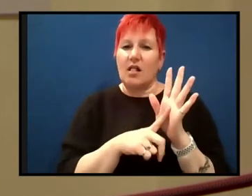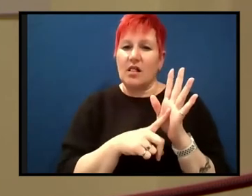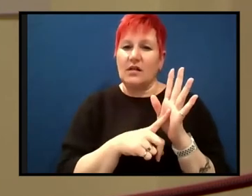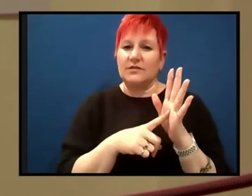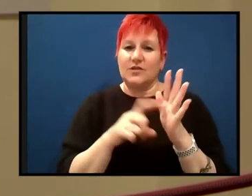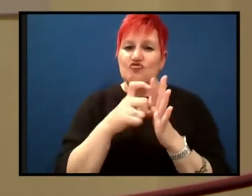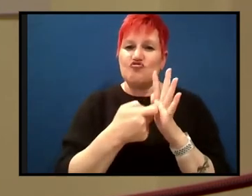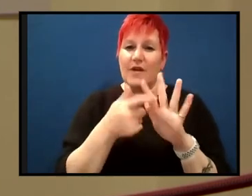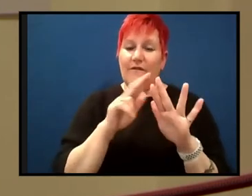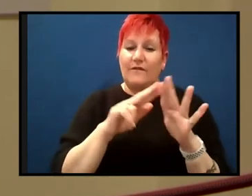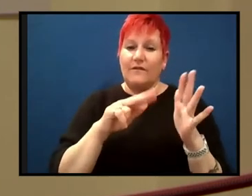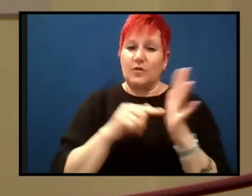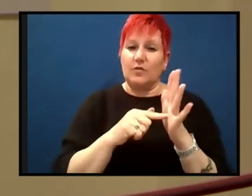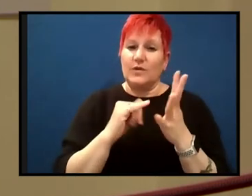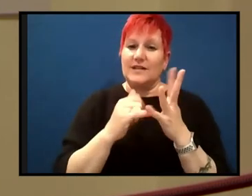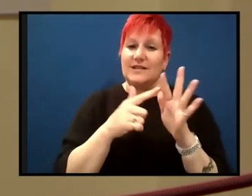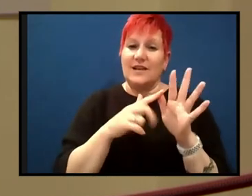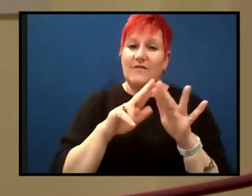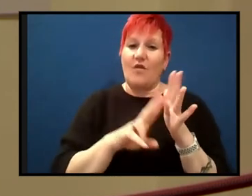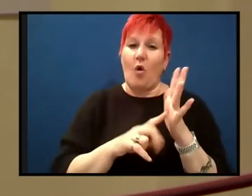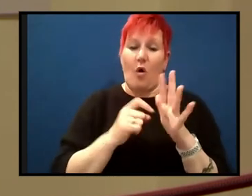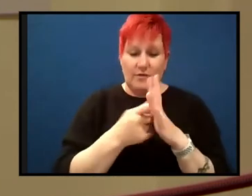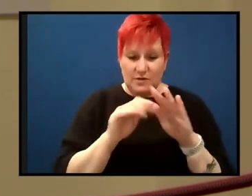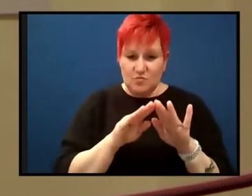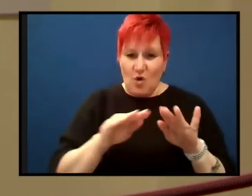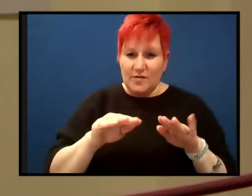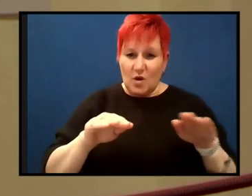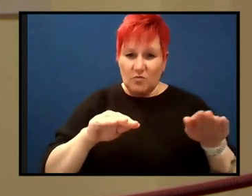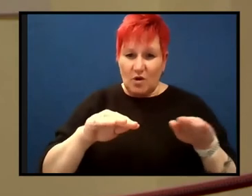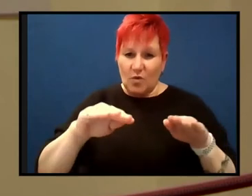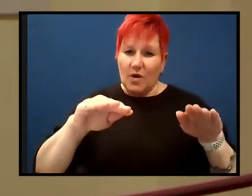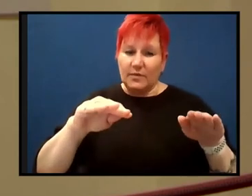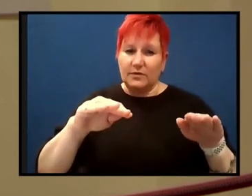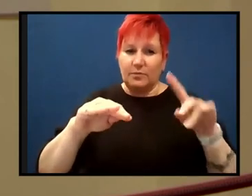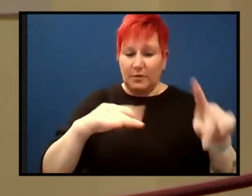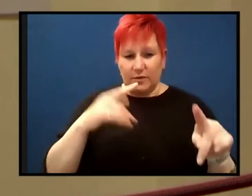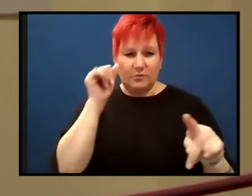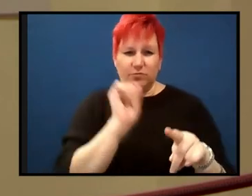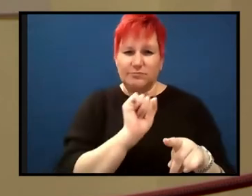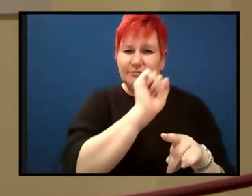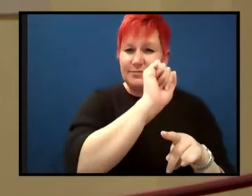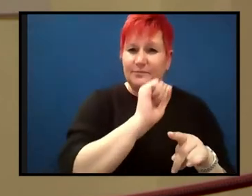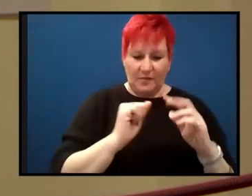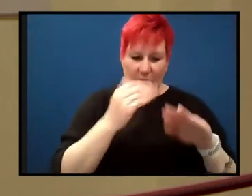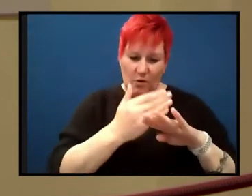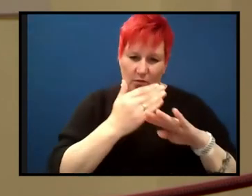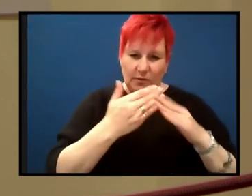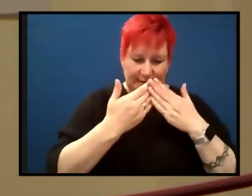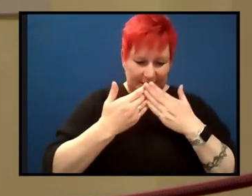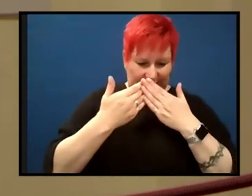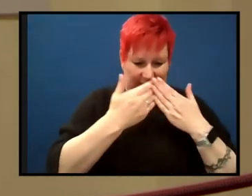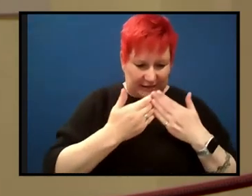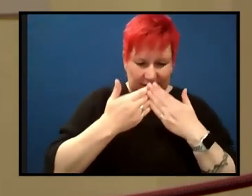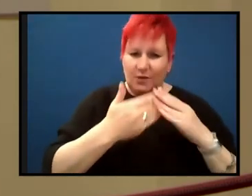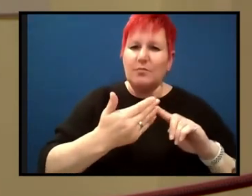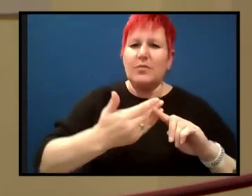oceans. But we know from the continents, from the work of people like Pete and Sandra that have that there have been earlier cycles